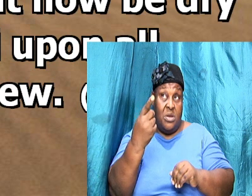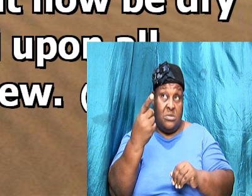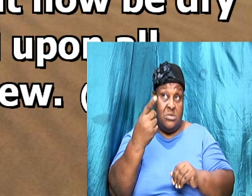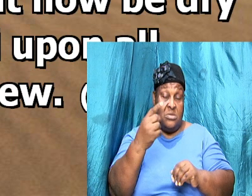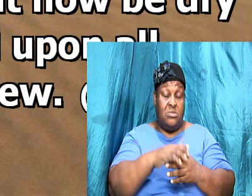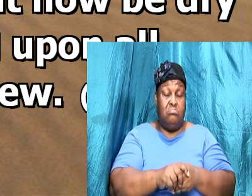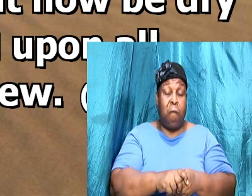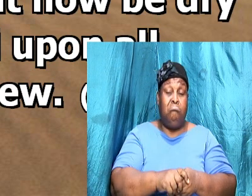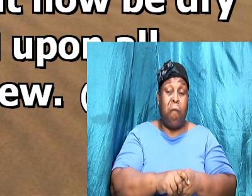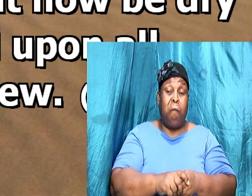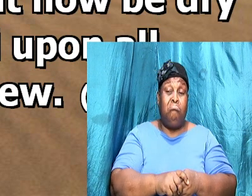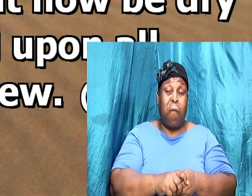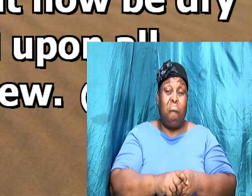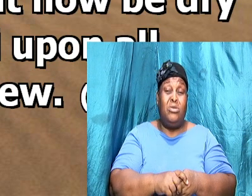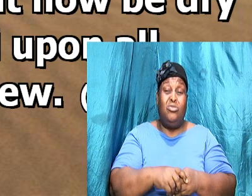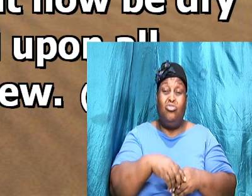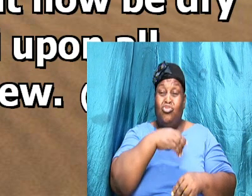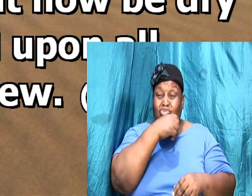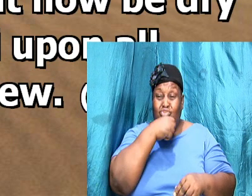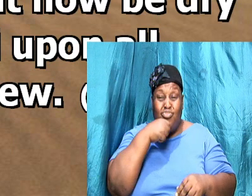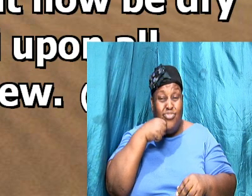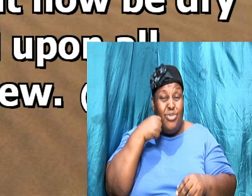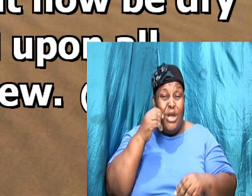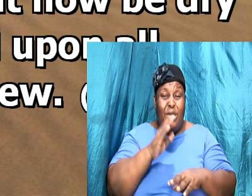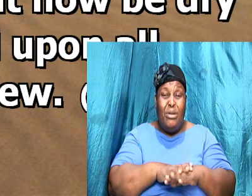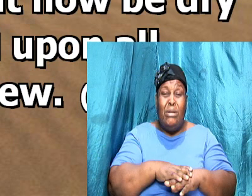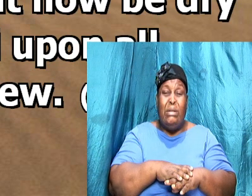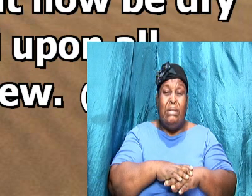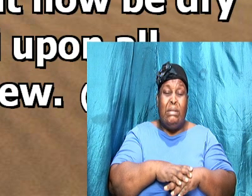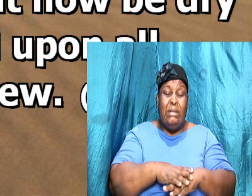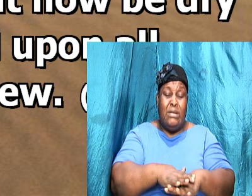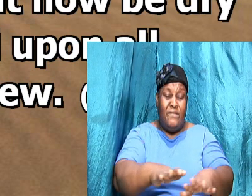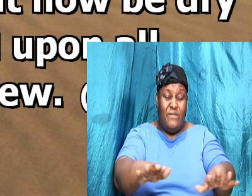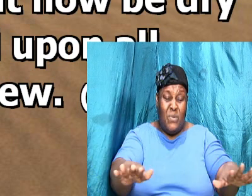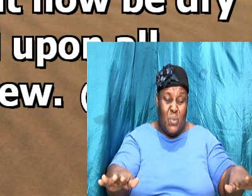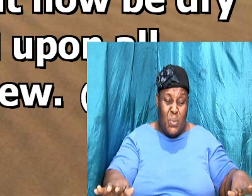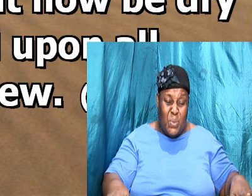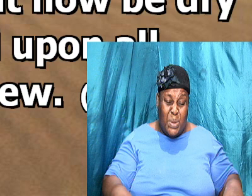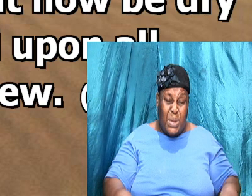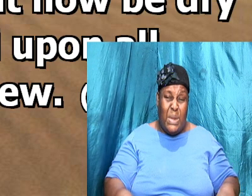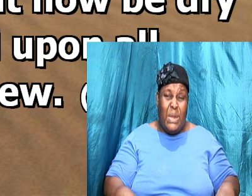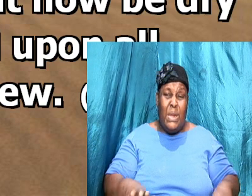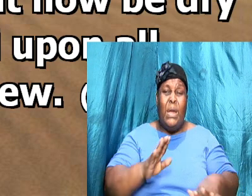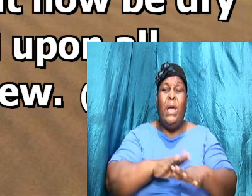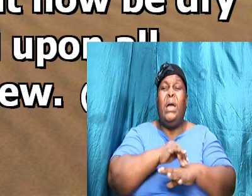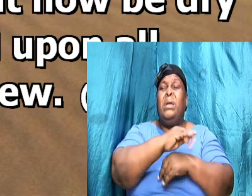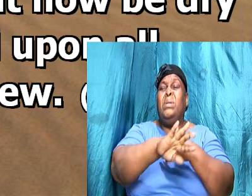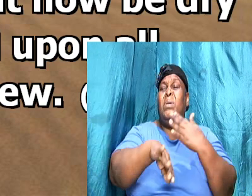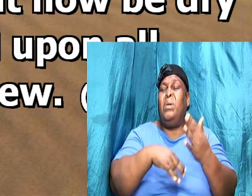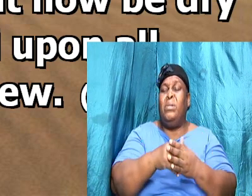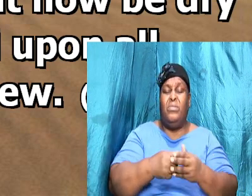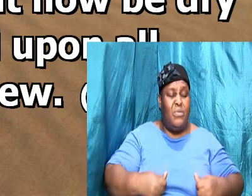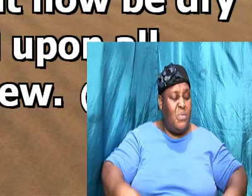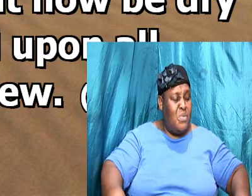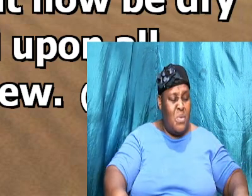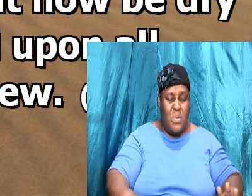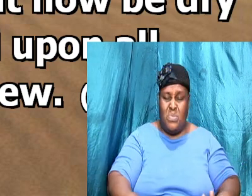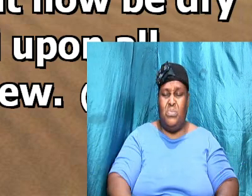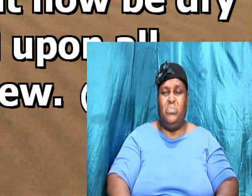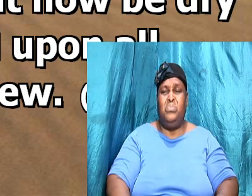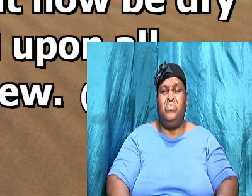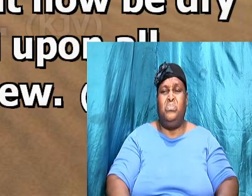let it now be dry only upon the fleece and upon all the ground let there be dew